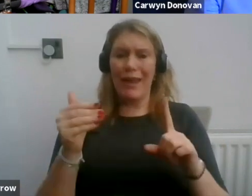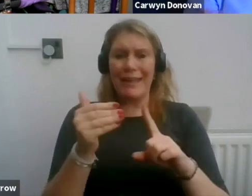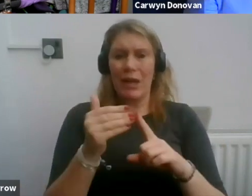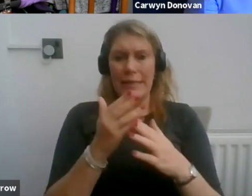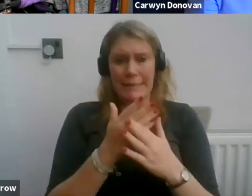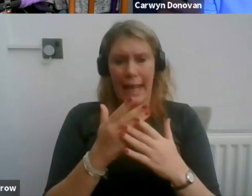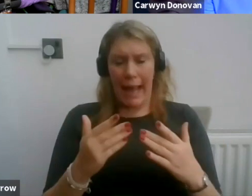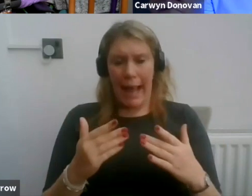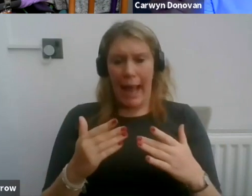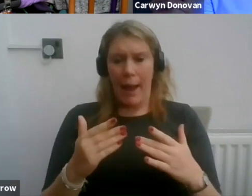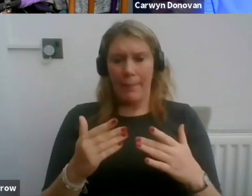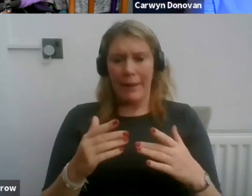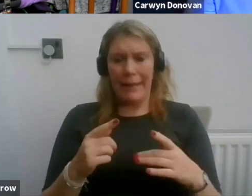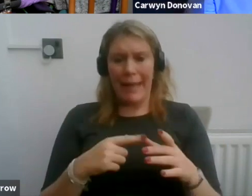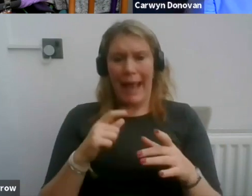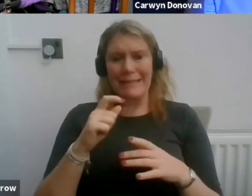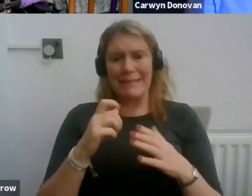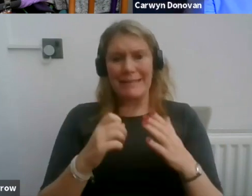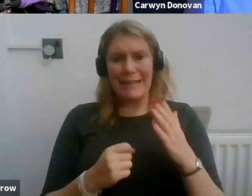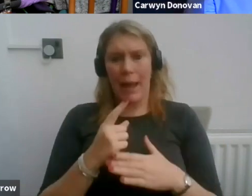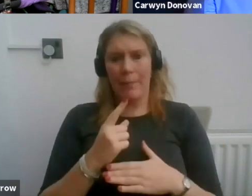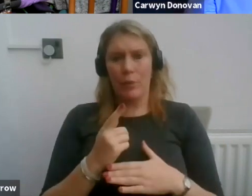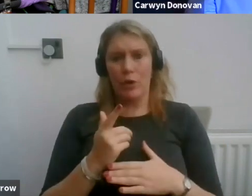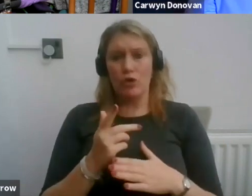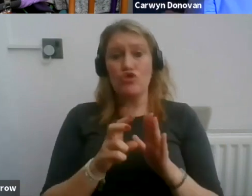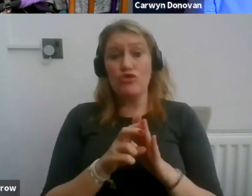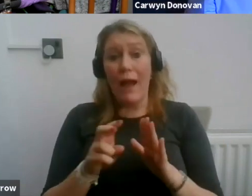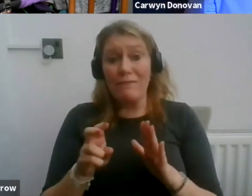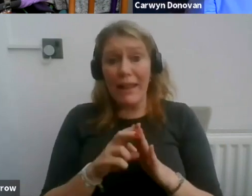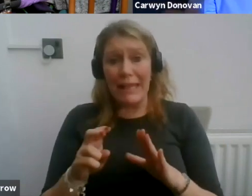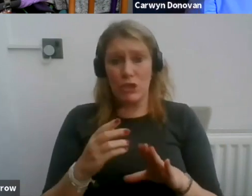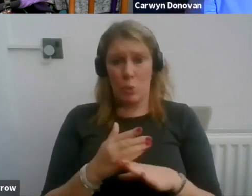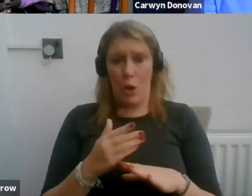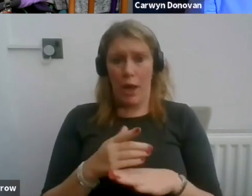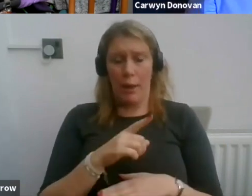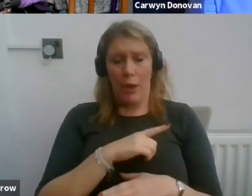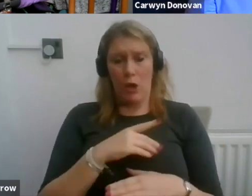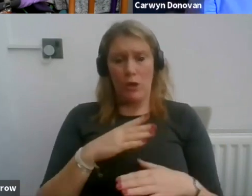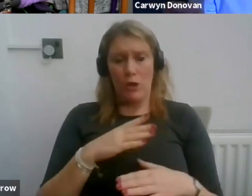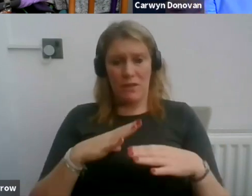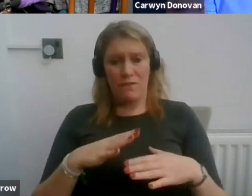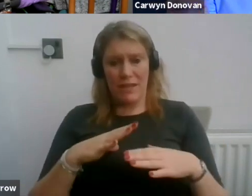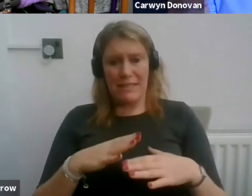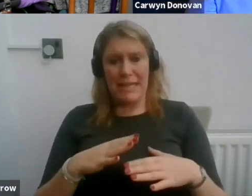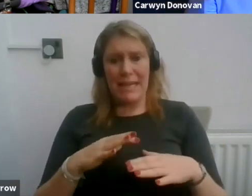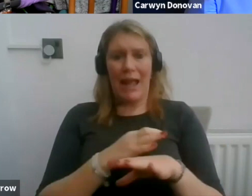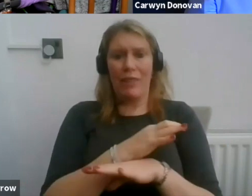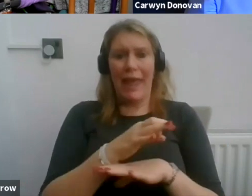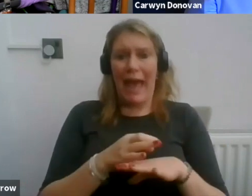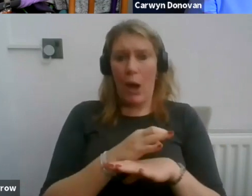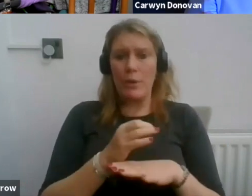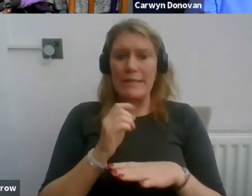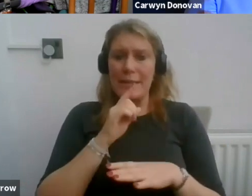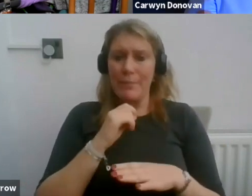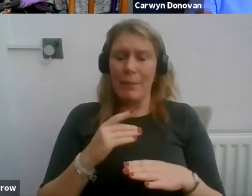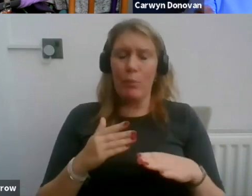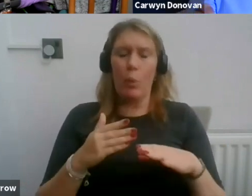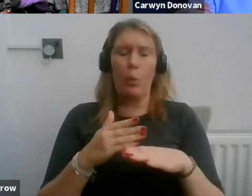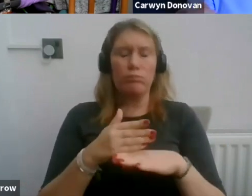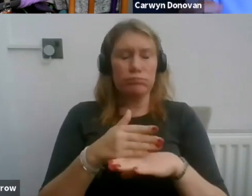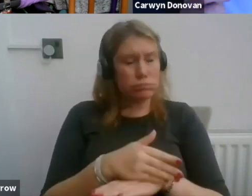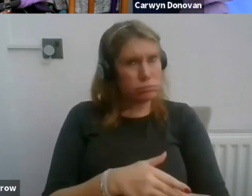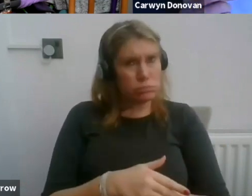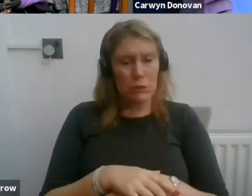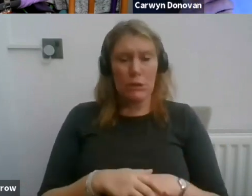on the way to work and on the way home from work due to the fatigue which people are unfortunately having to go